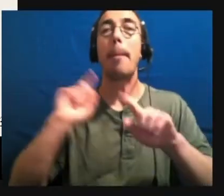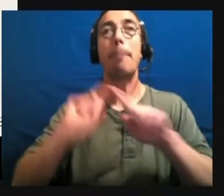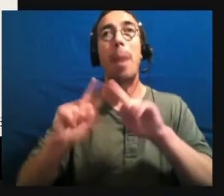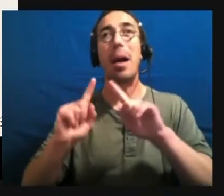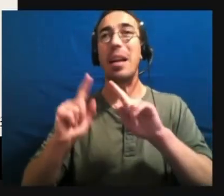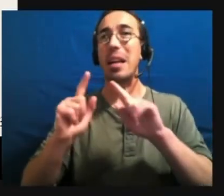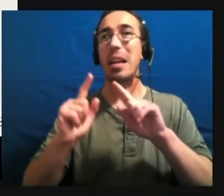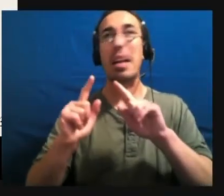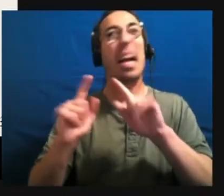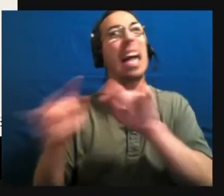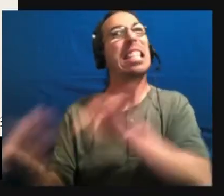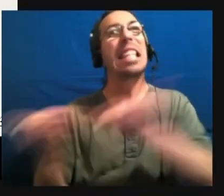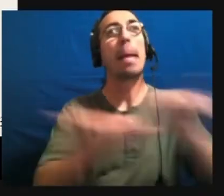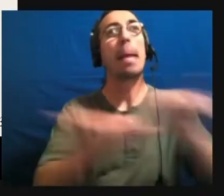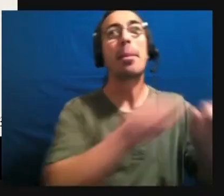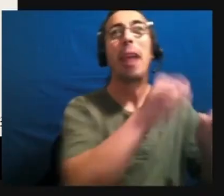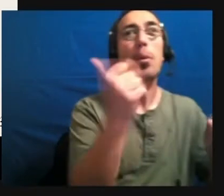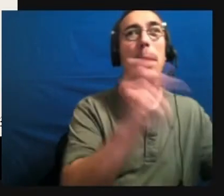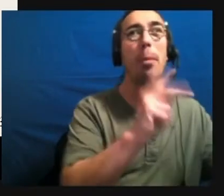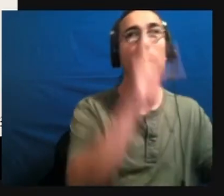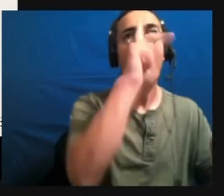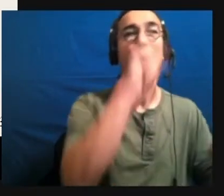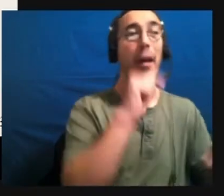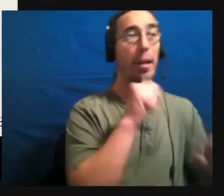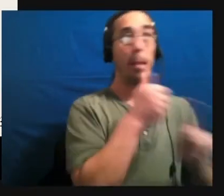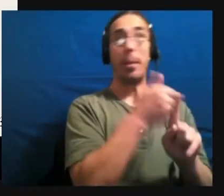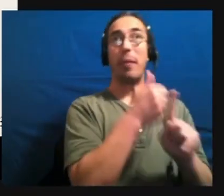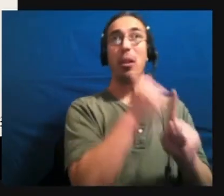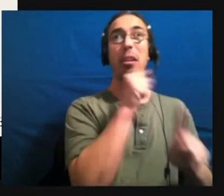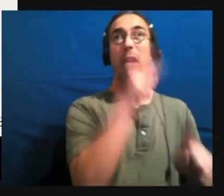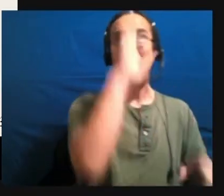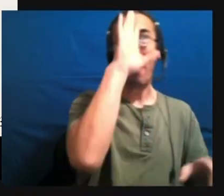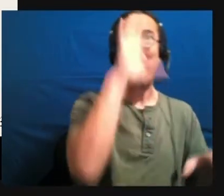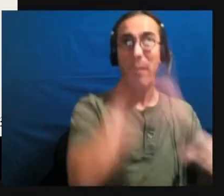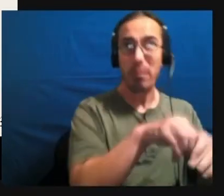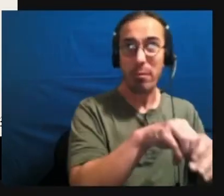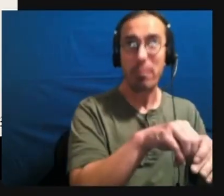any other person builds ability with which is dedication and practice.